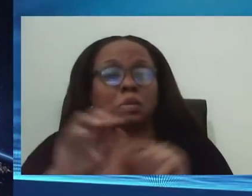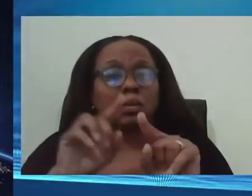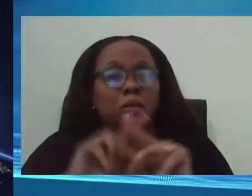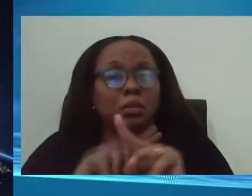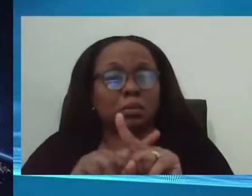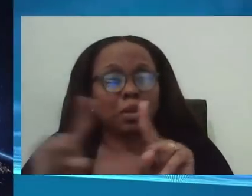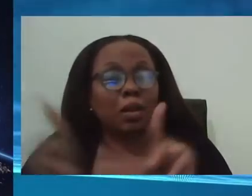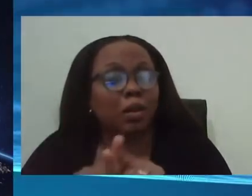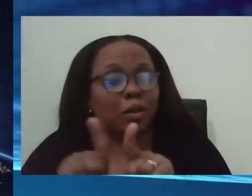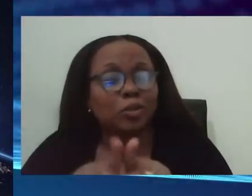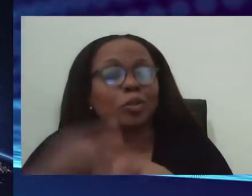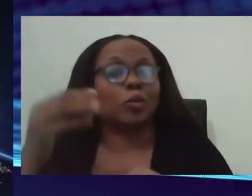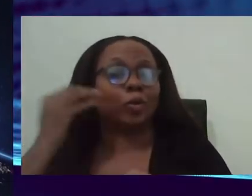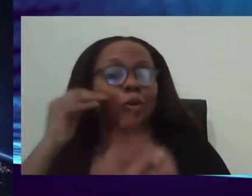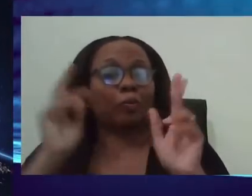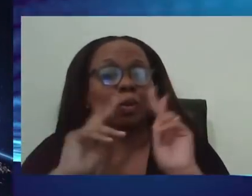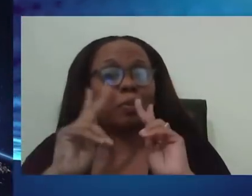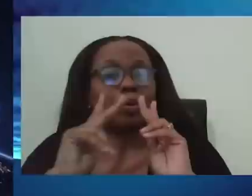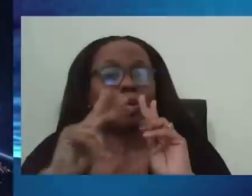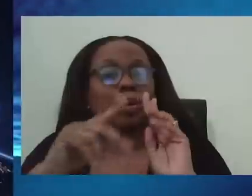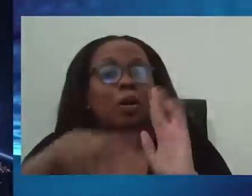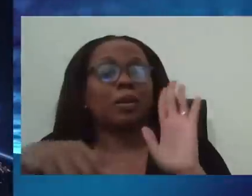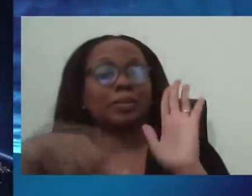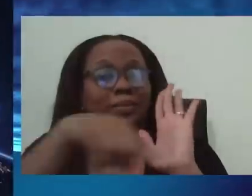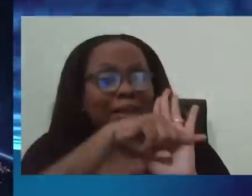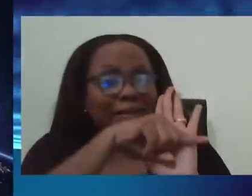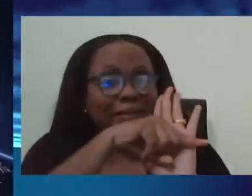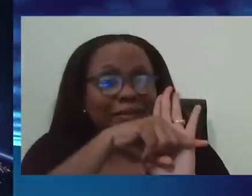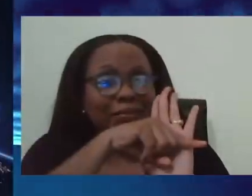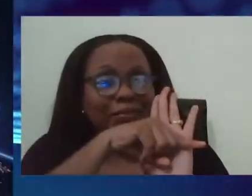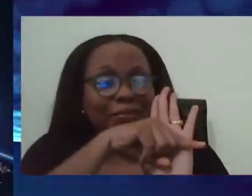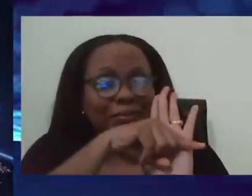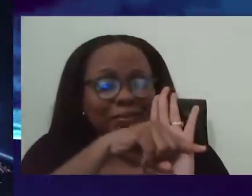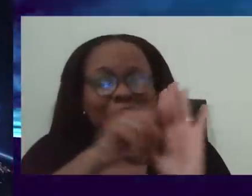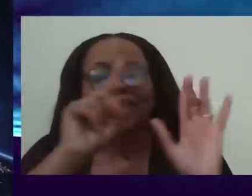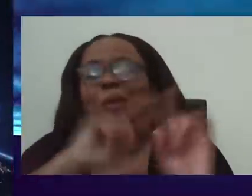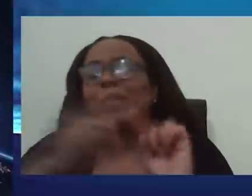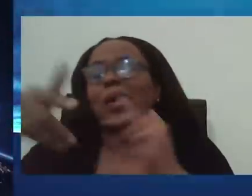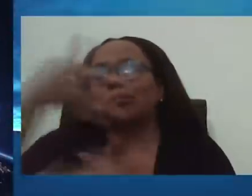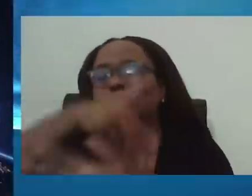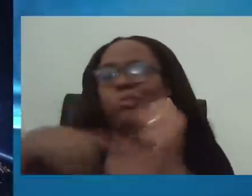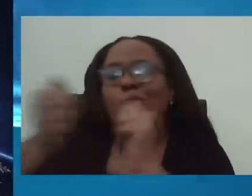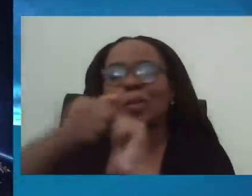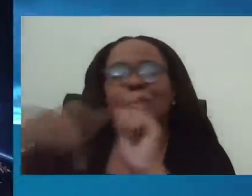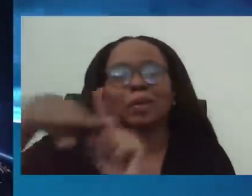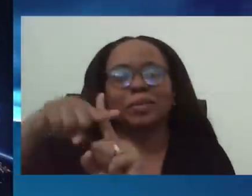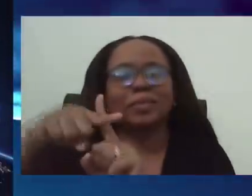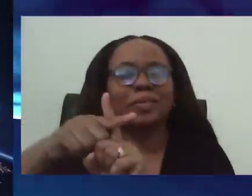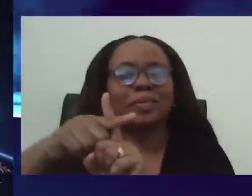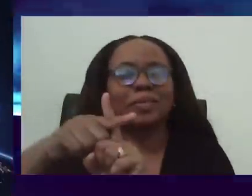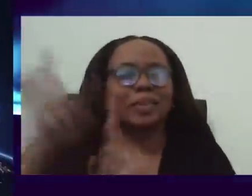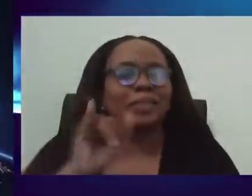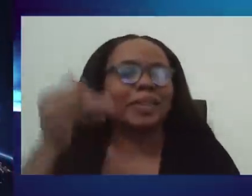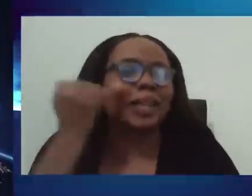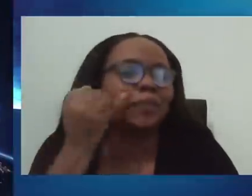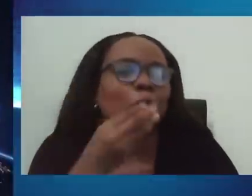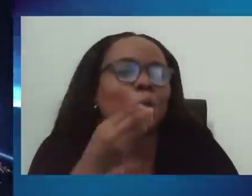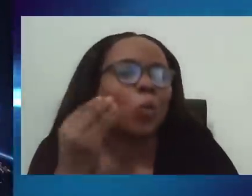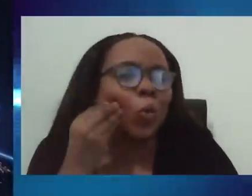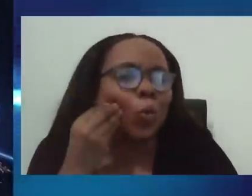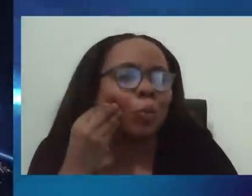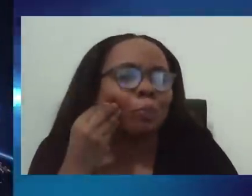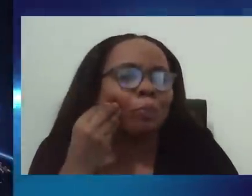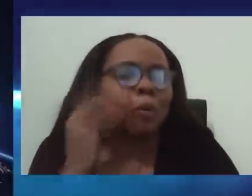COVID positive persons. They're the quarantine individuals, the primary contacts. So those persons are handled on a case-by-case